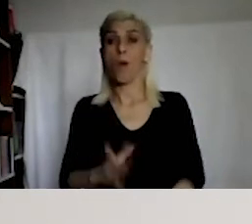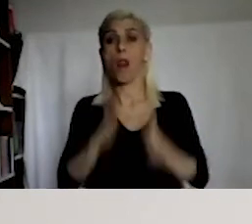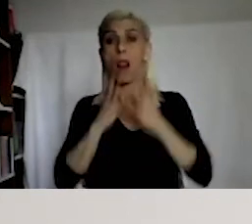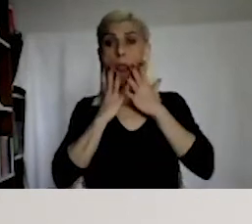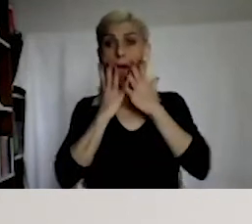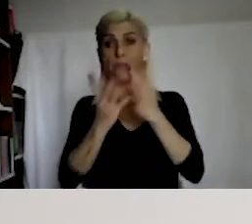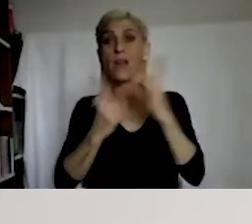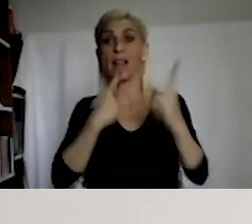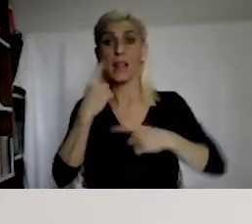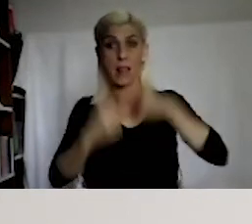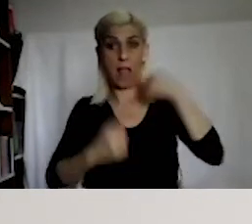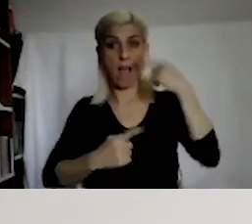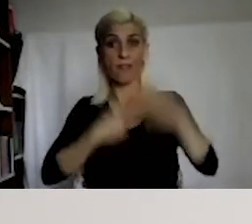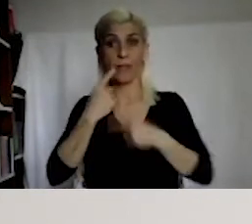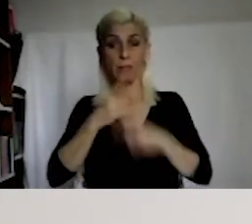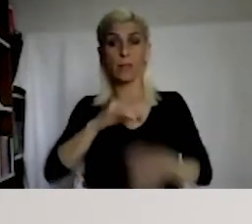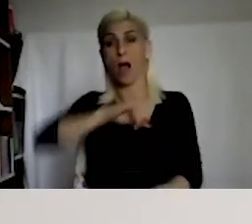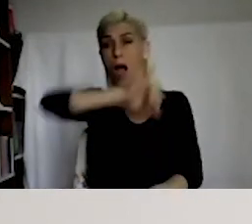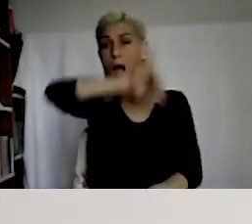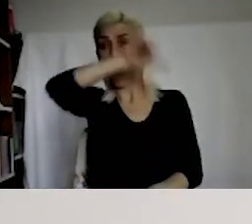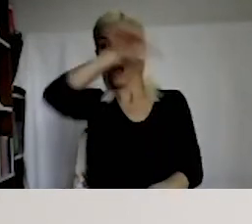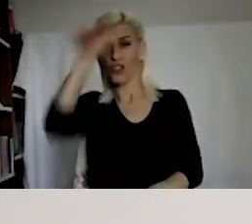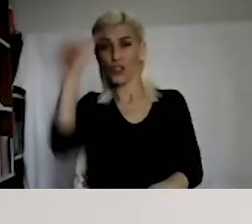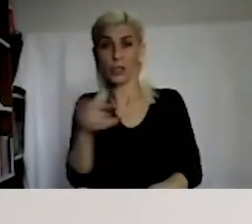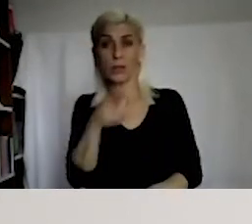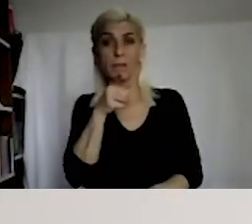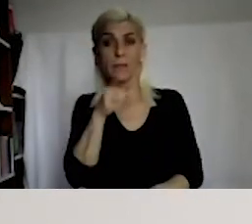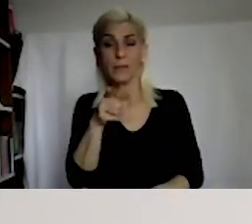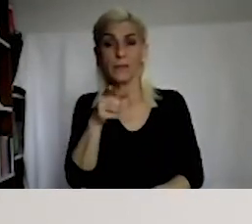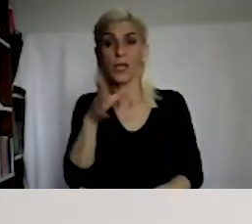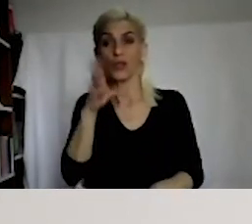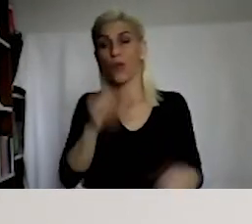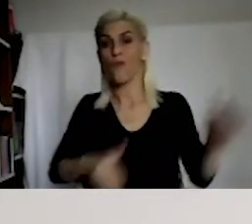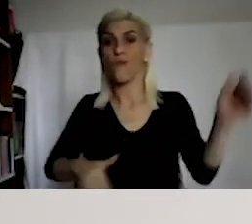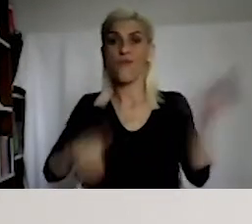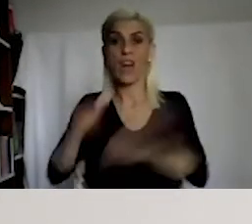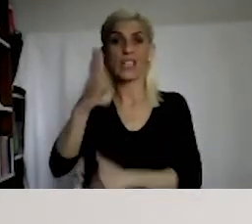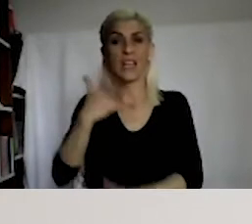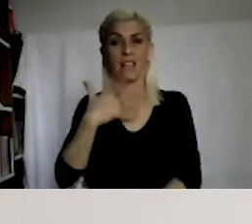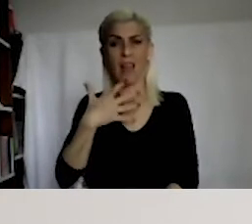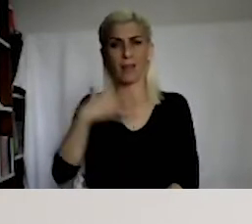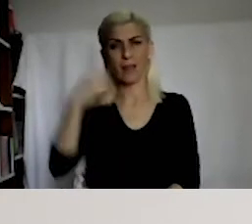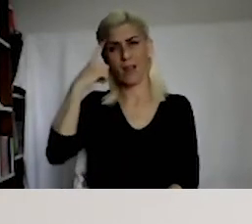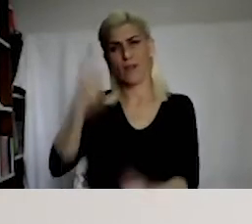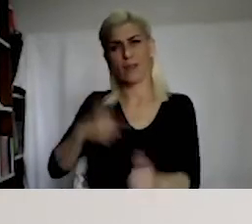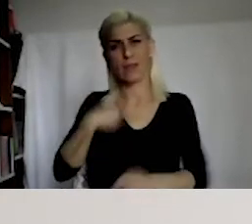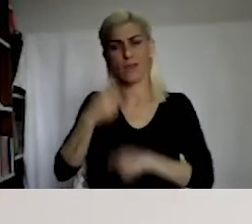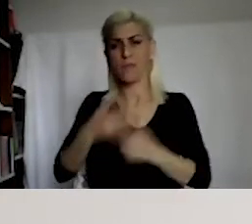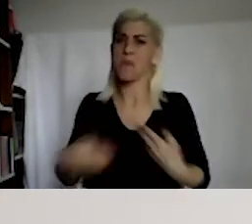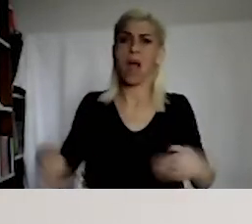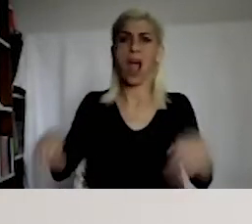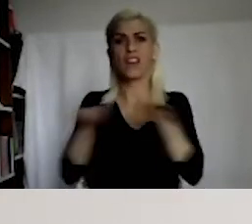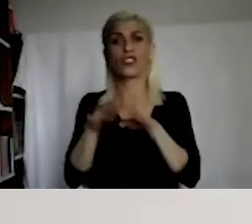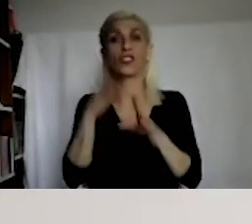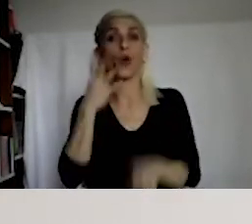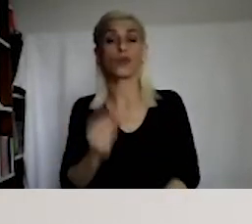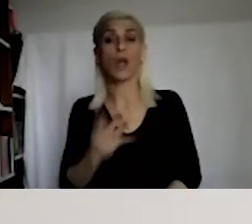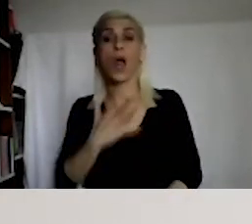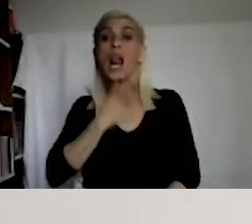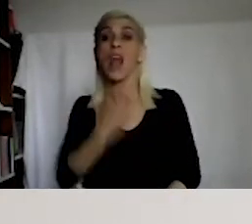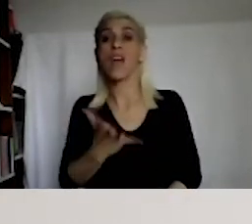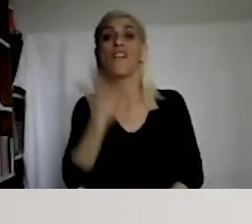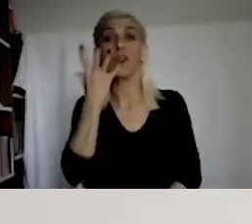Extreme discourses reaching the level of hate speech. So some